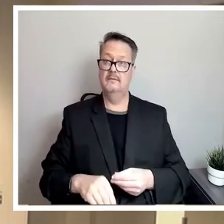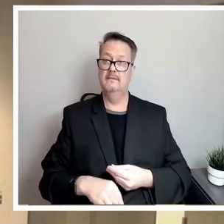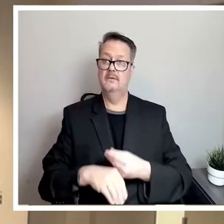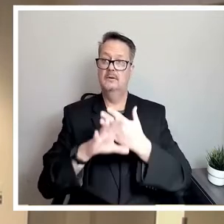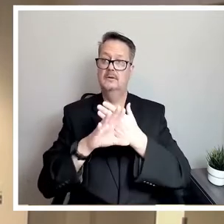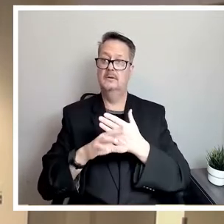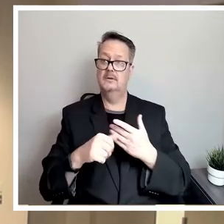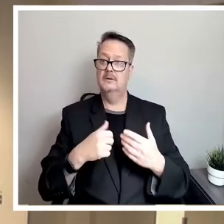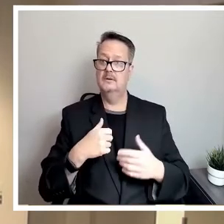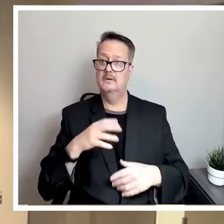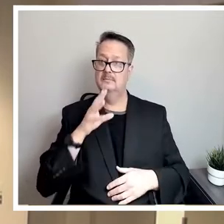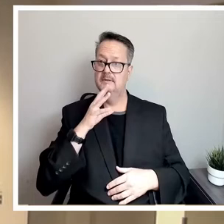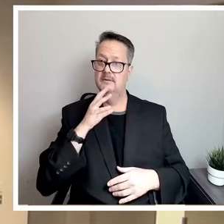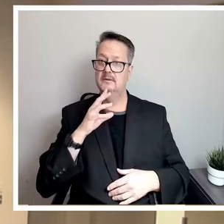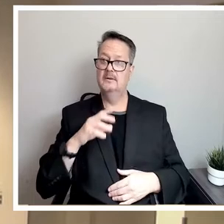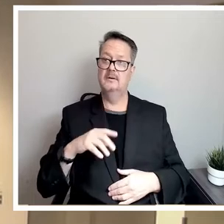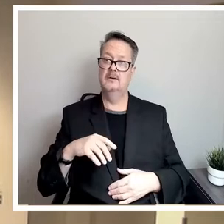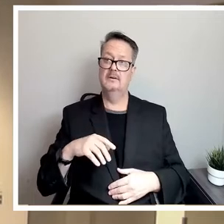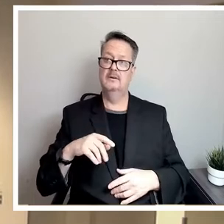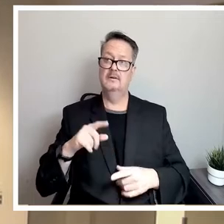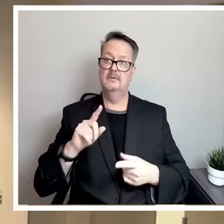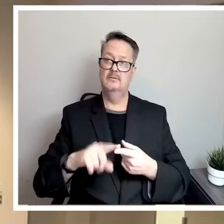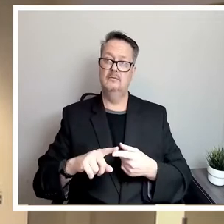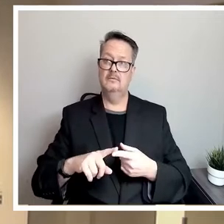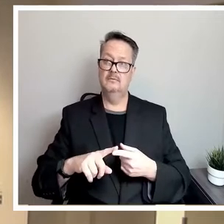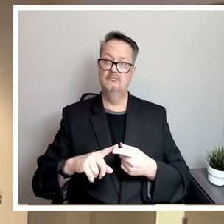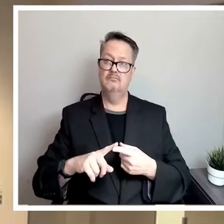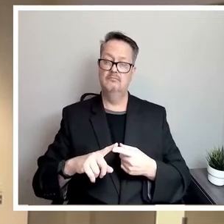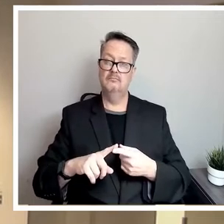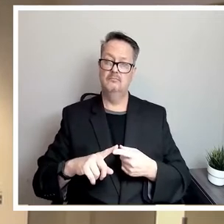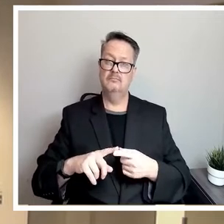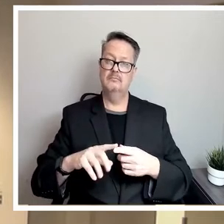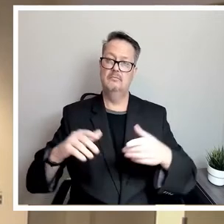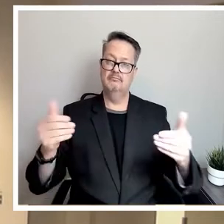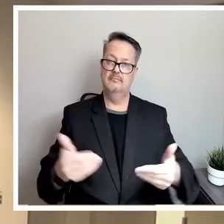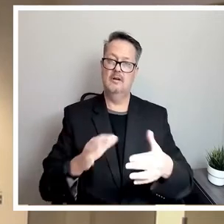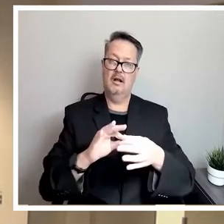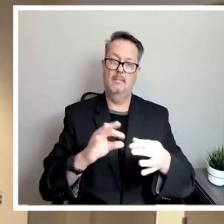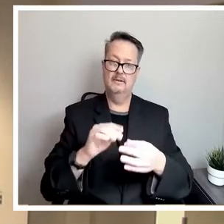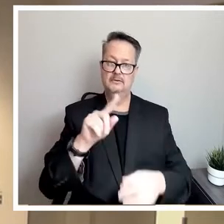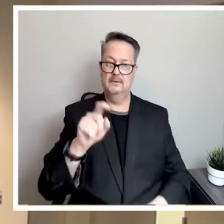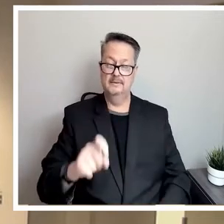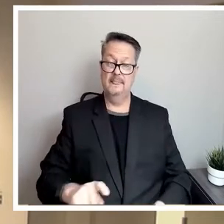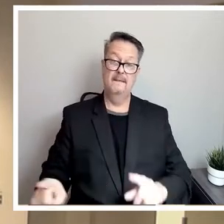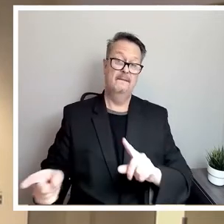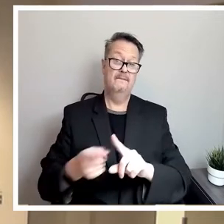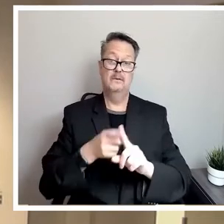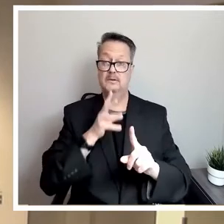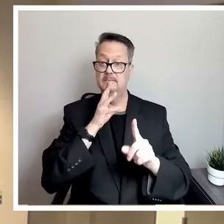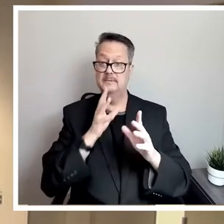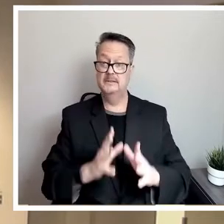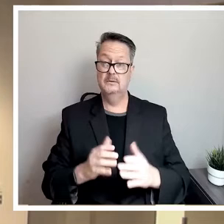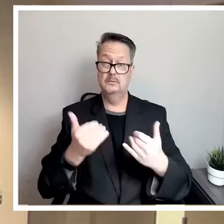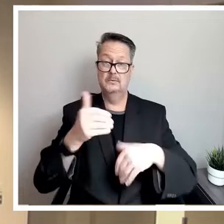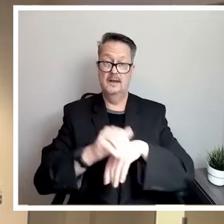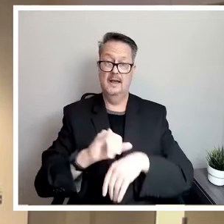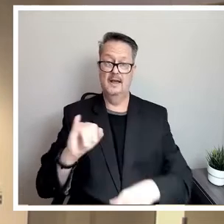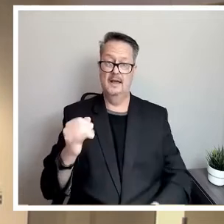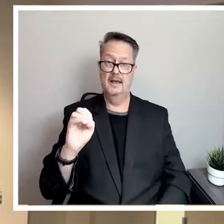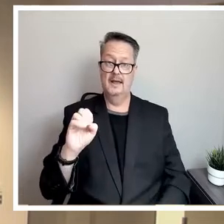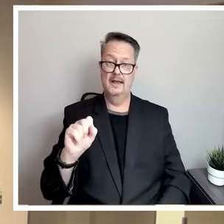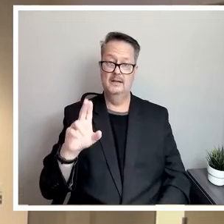your comments and questions the first speaker tonight is Jesus Ramirez